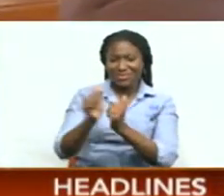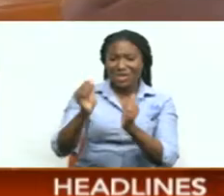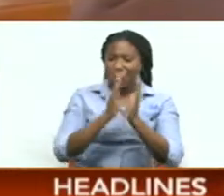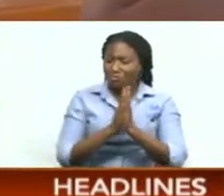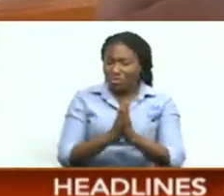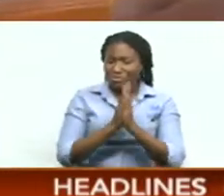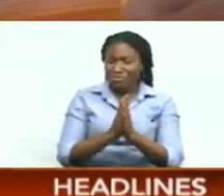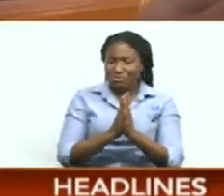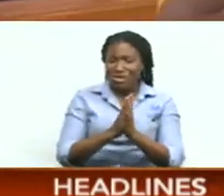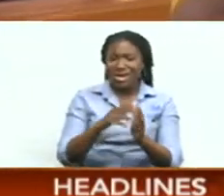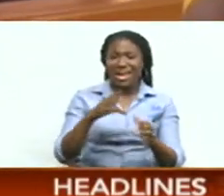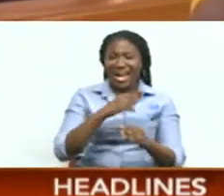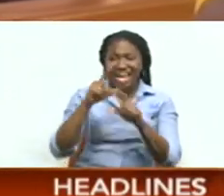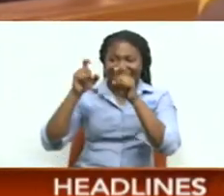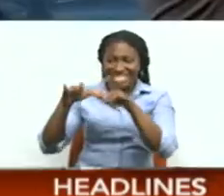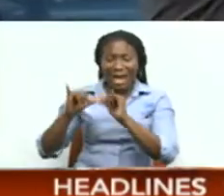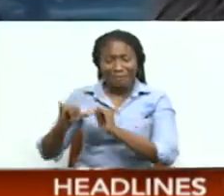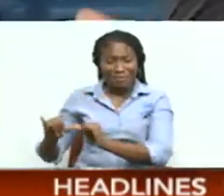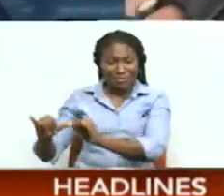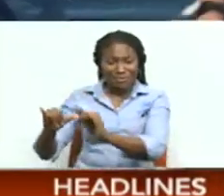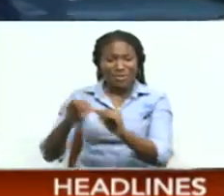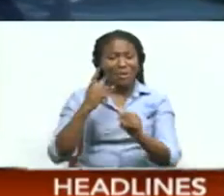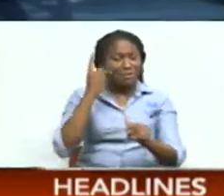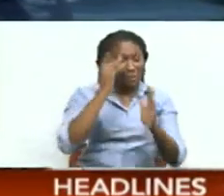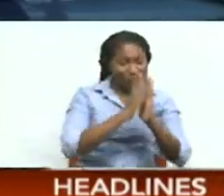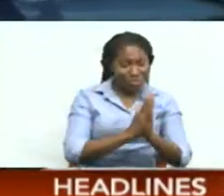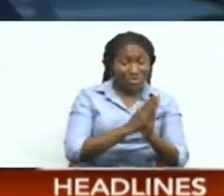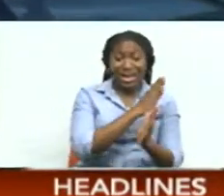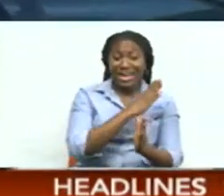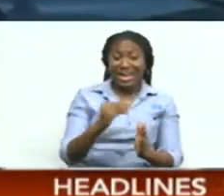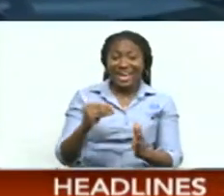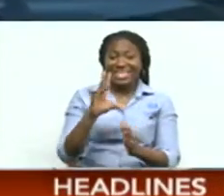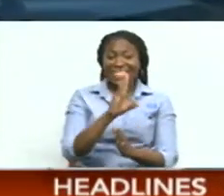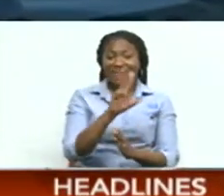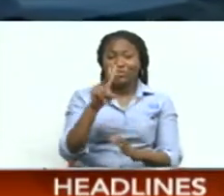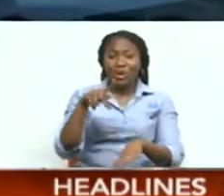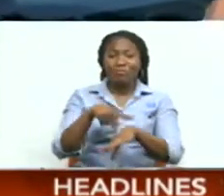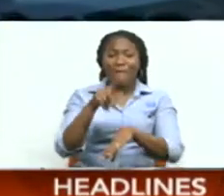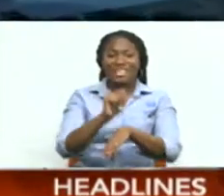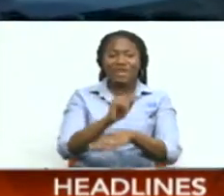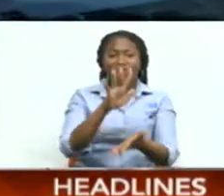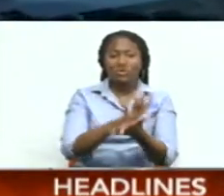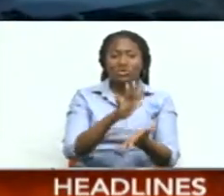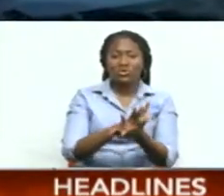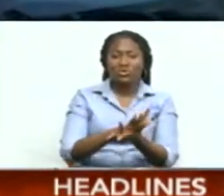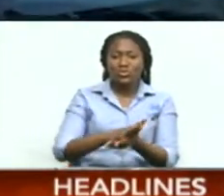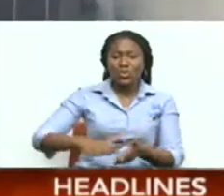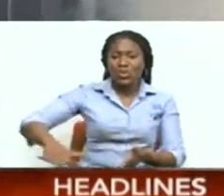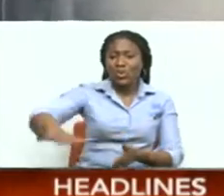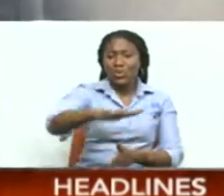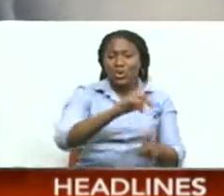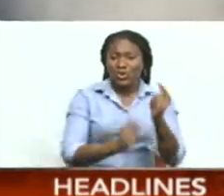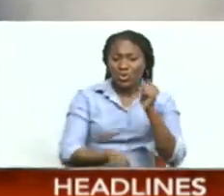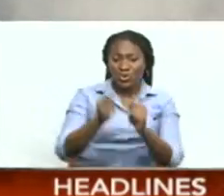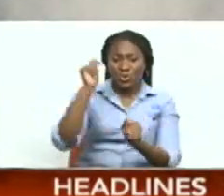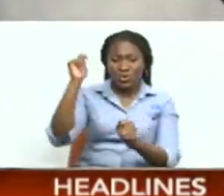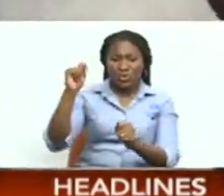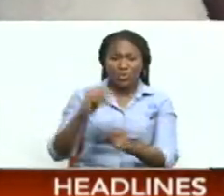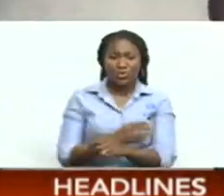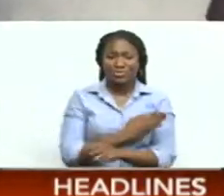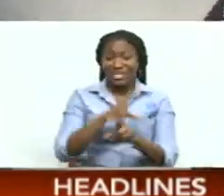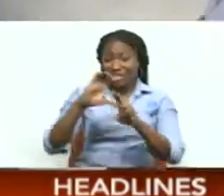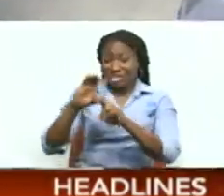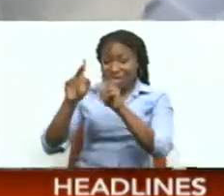while the examinations went on. At the 72 Presbyterian schools across the country, Chairman Vikram